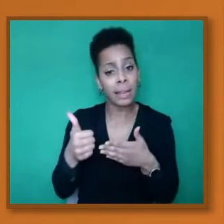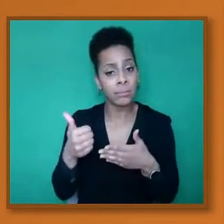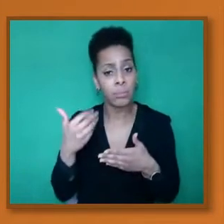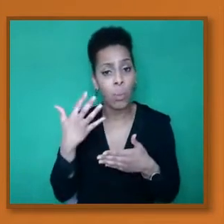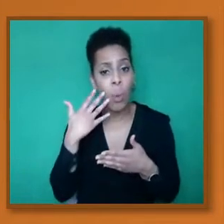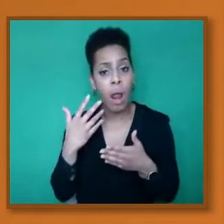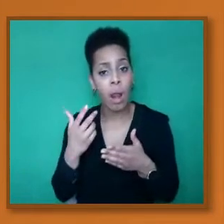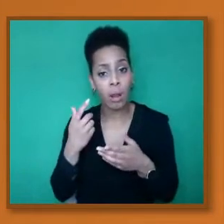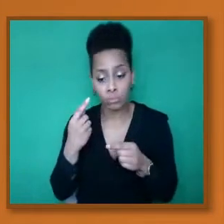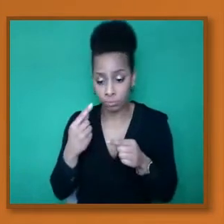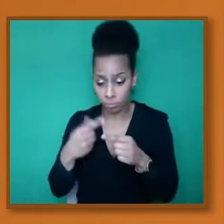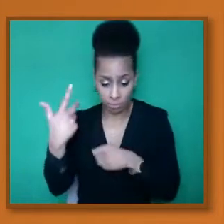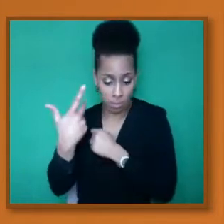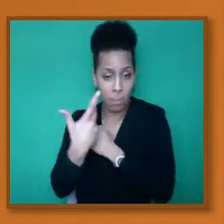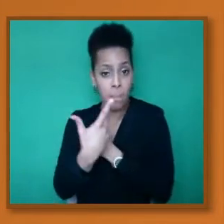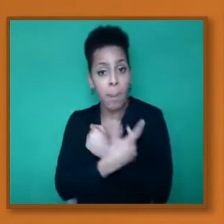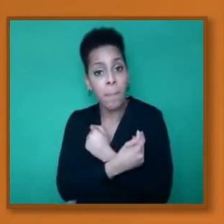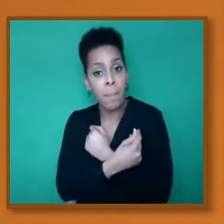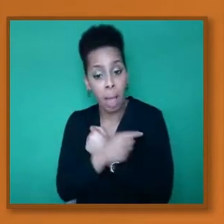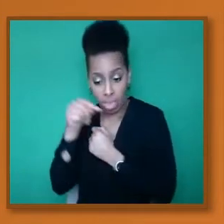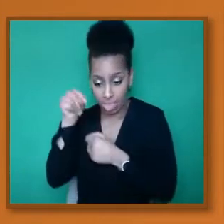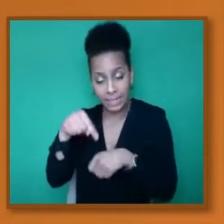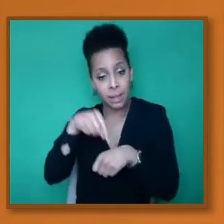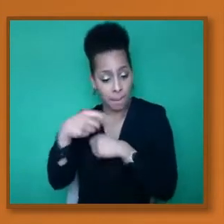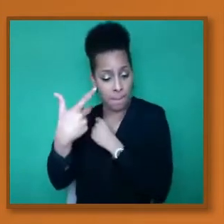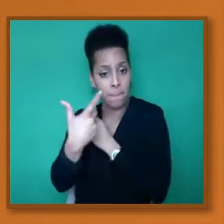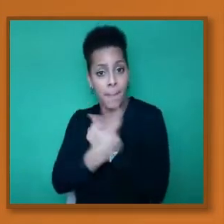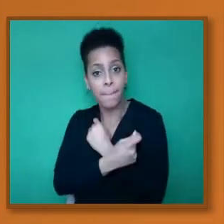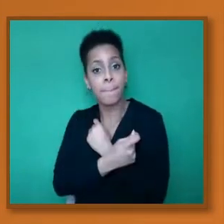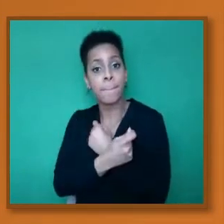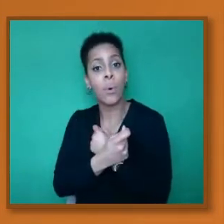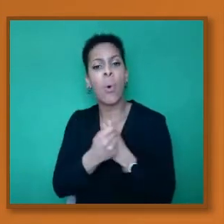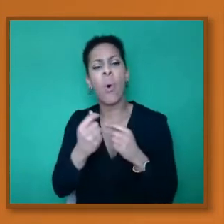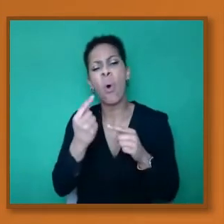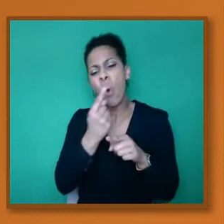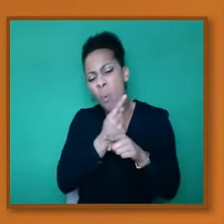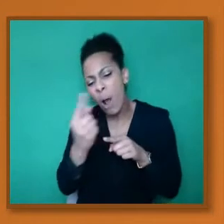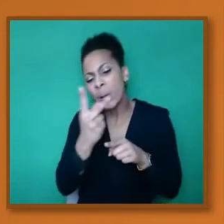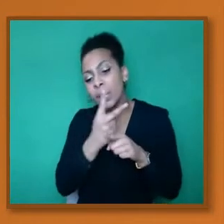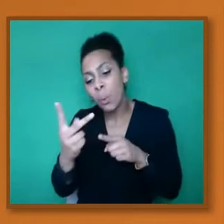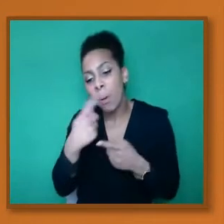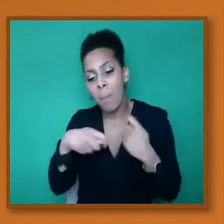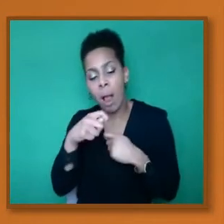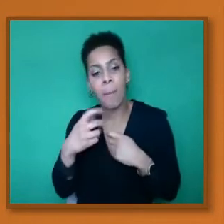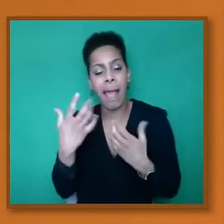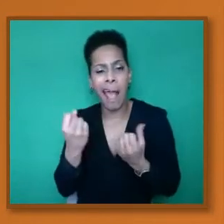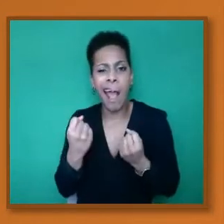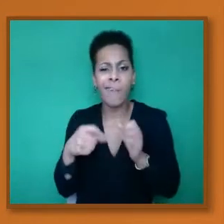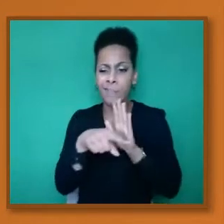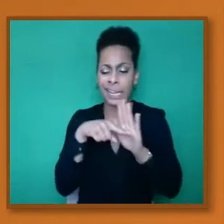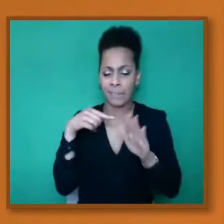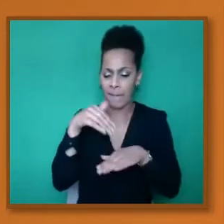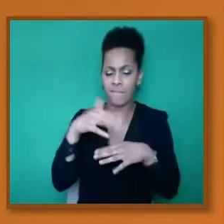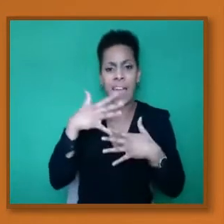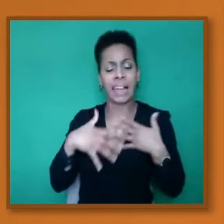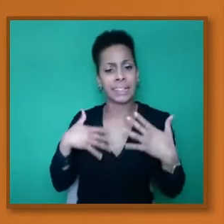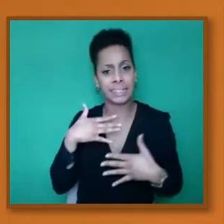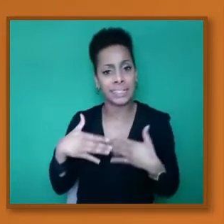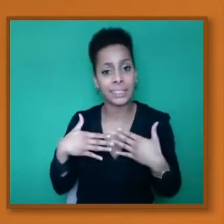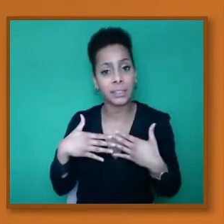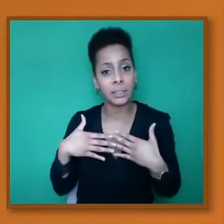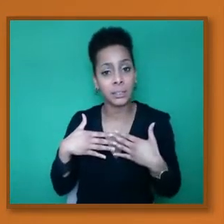of the time when you get the infection. Sorry, the vaccination. Right